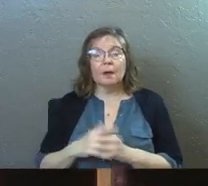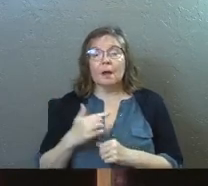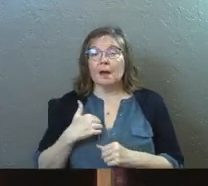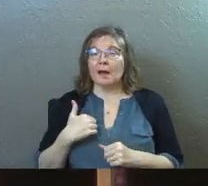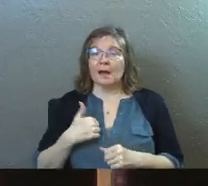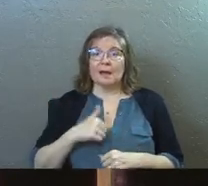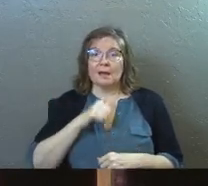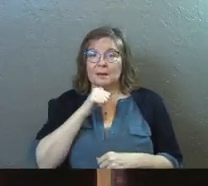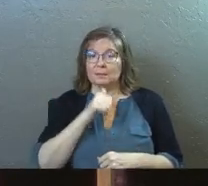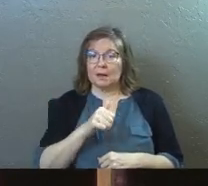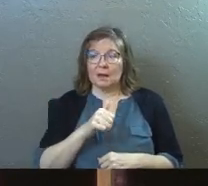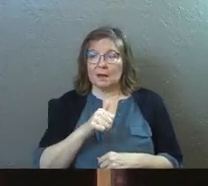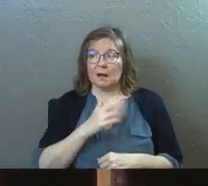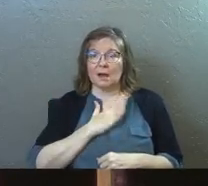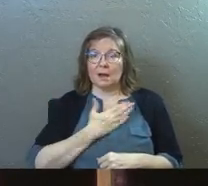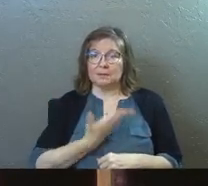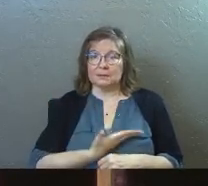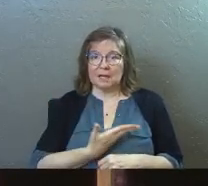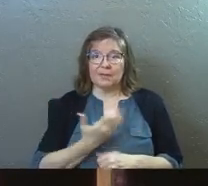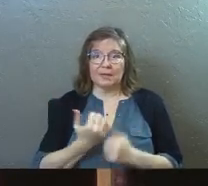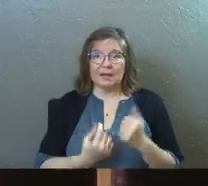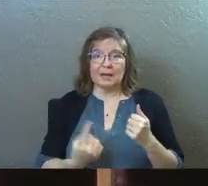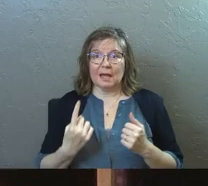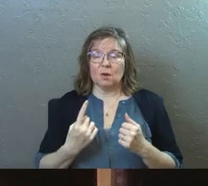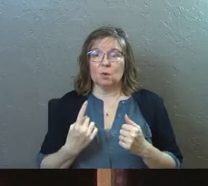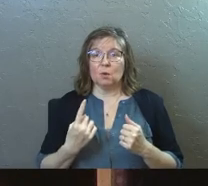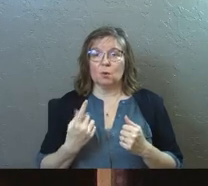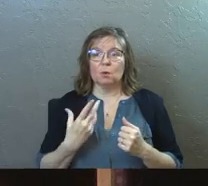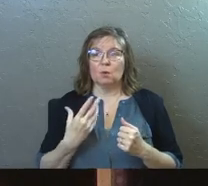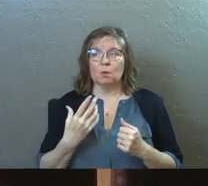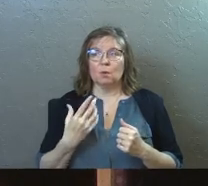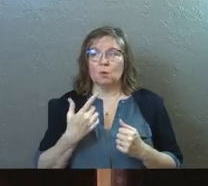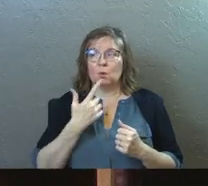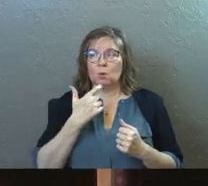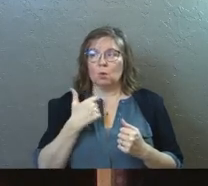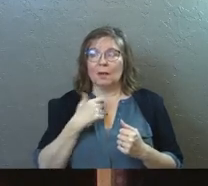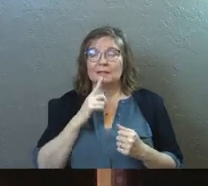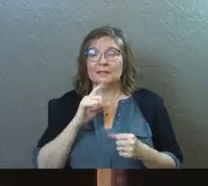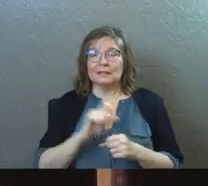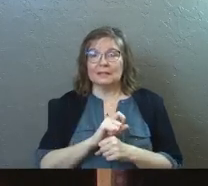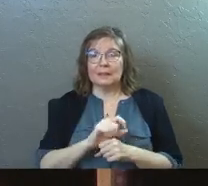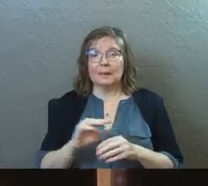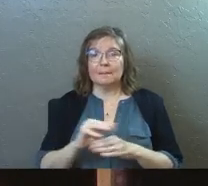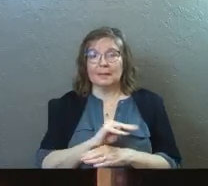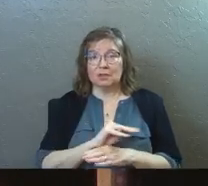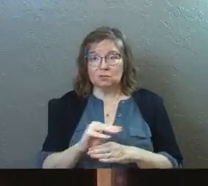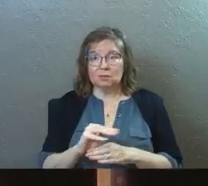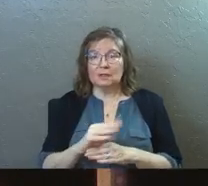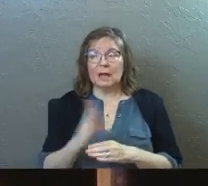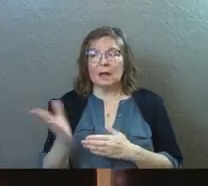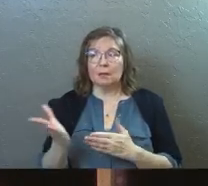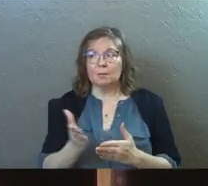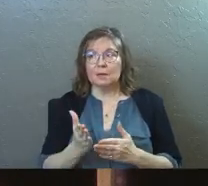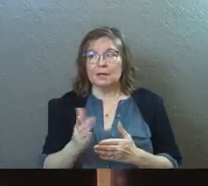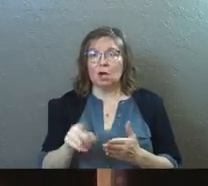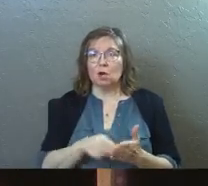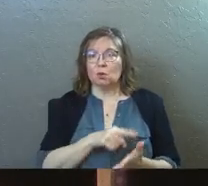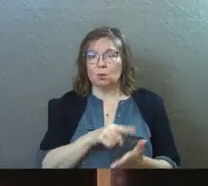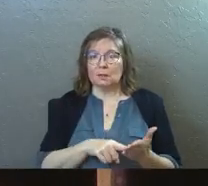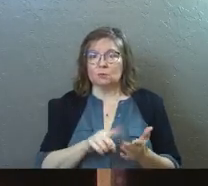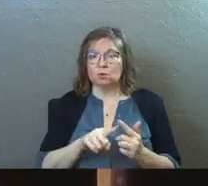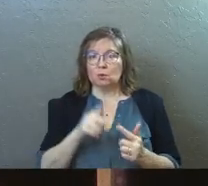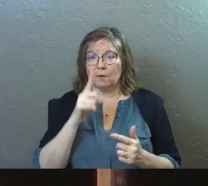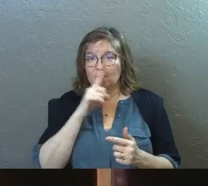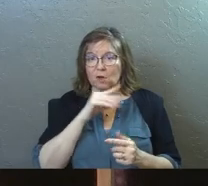I am not upset that anyone would be out there who has a legitimate ministry and bring a criticism